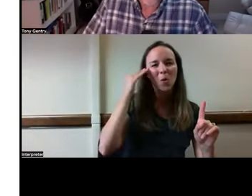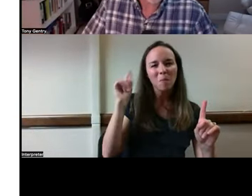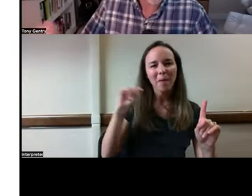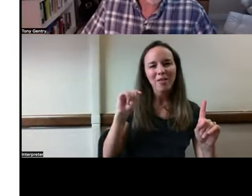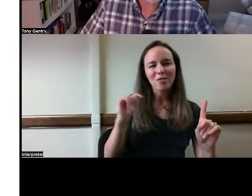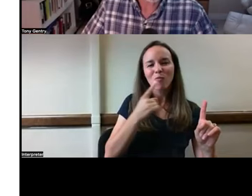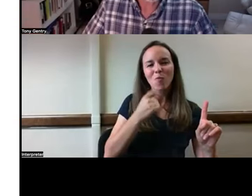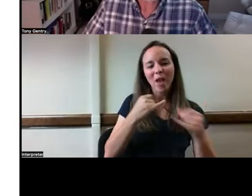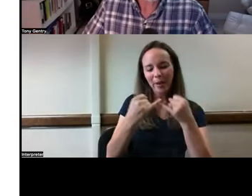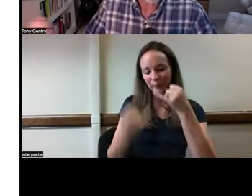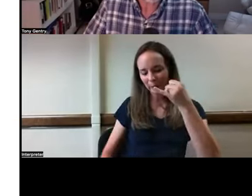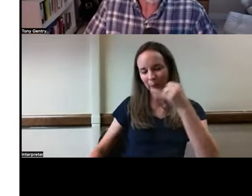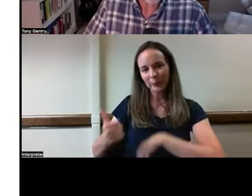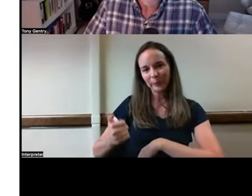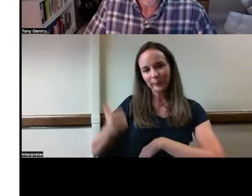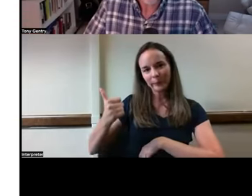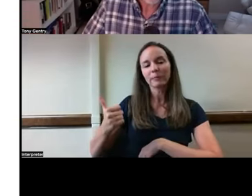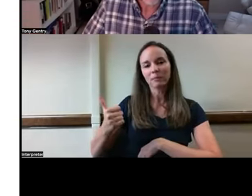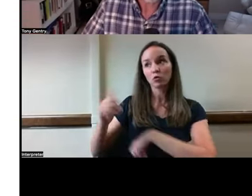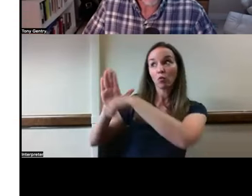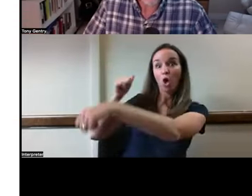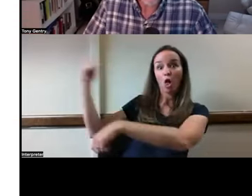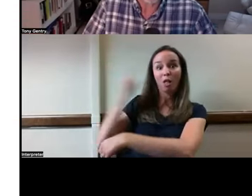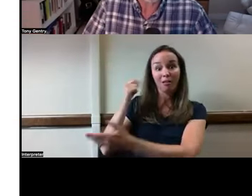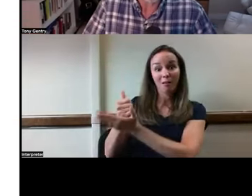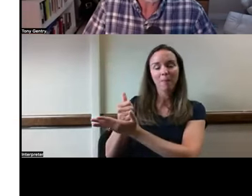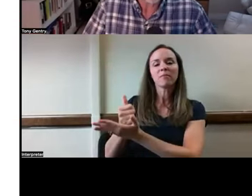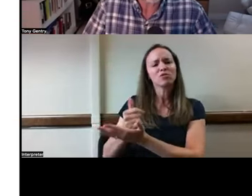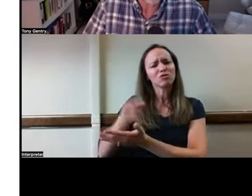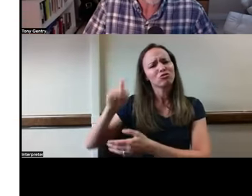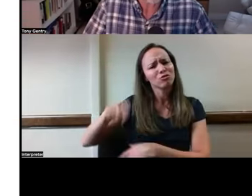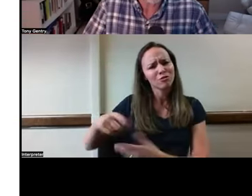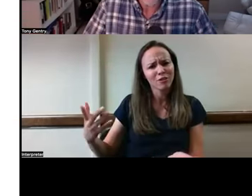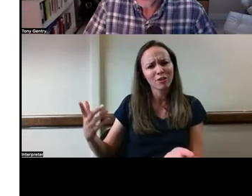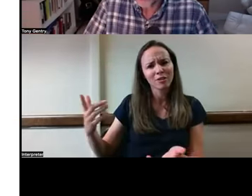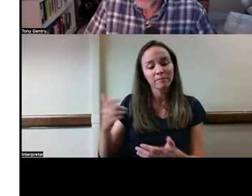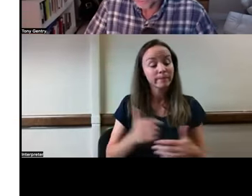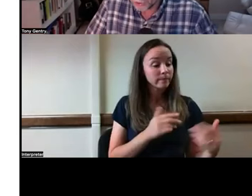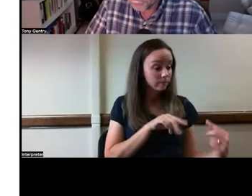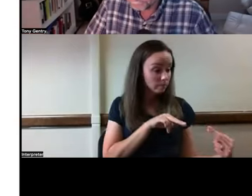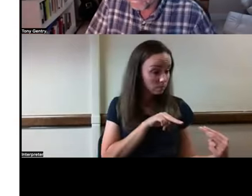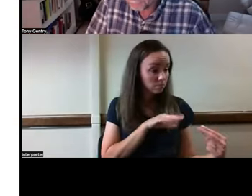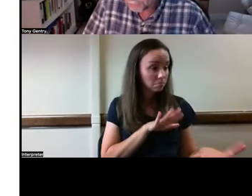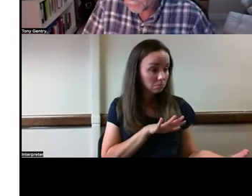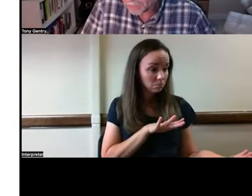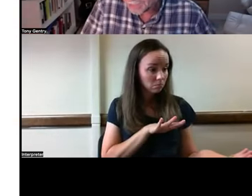Call a nurse and get that person to bring a towel while standing with the person who may fall.